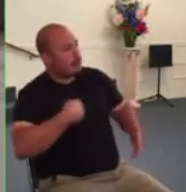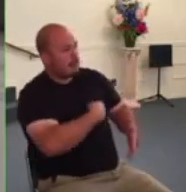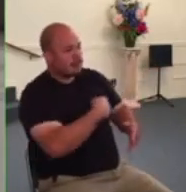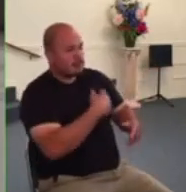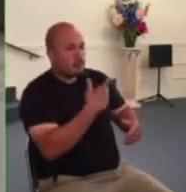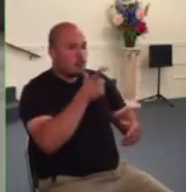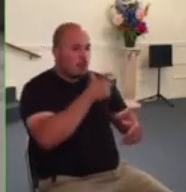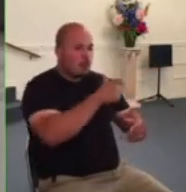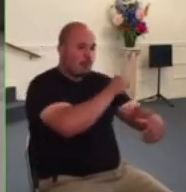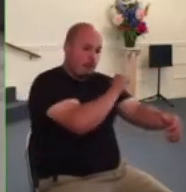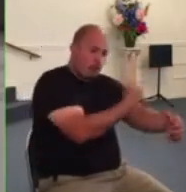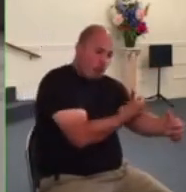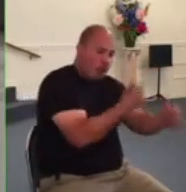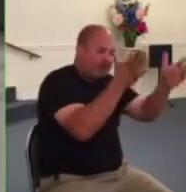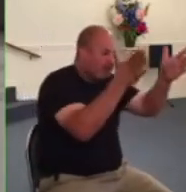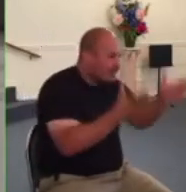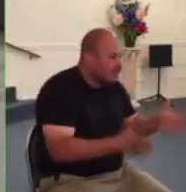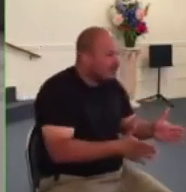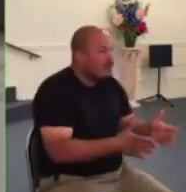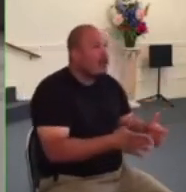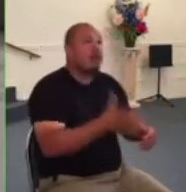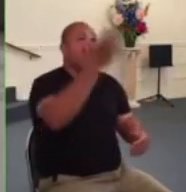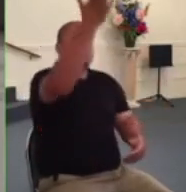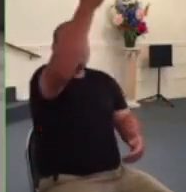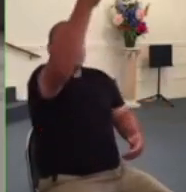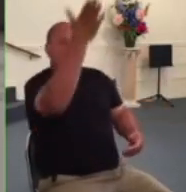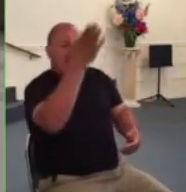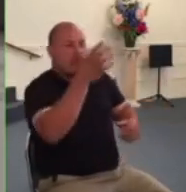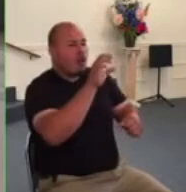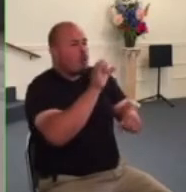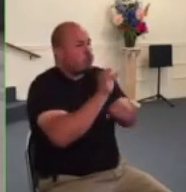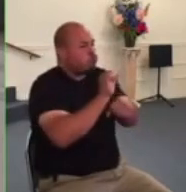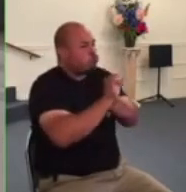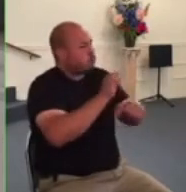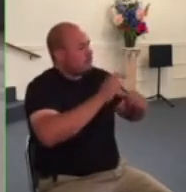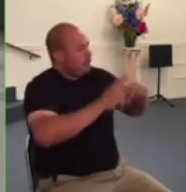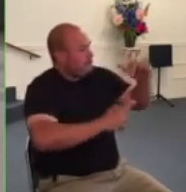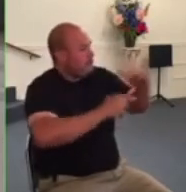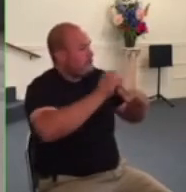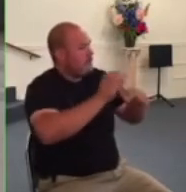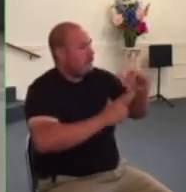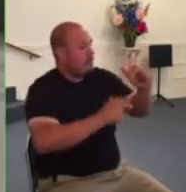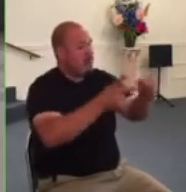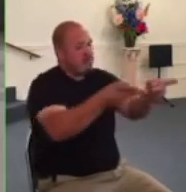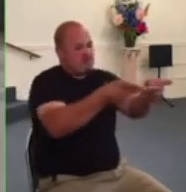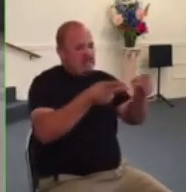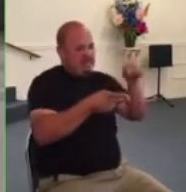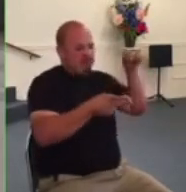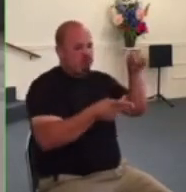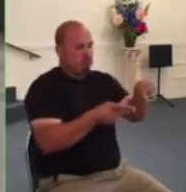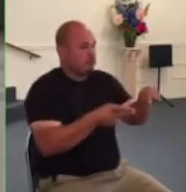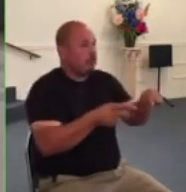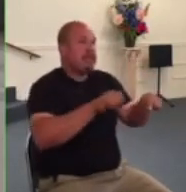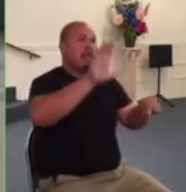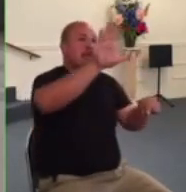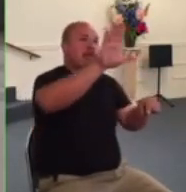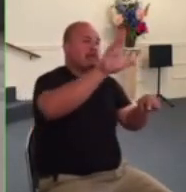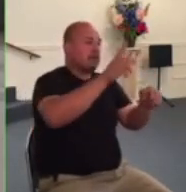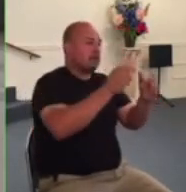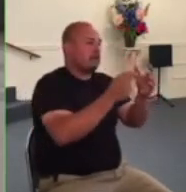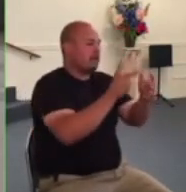through them to build among us a society in which his kingdom may continue to advance without hindrance